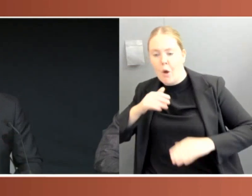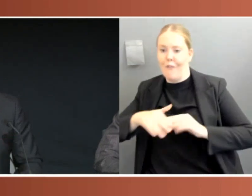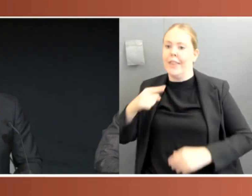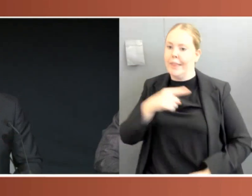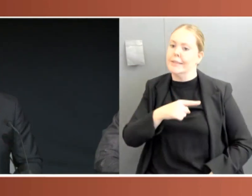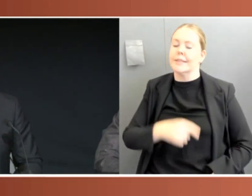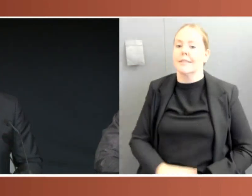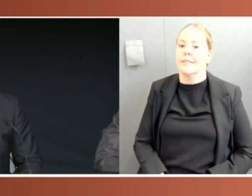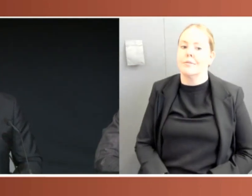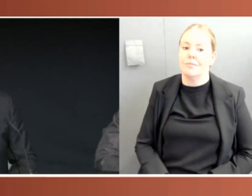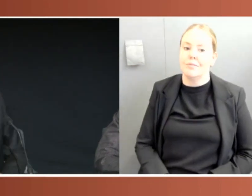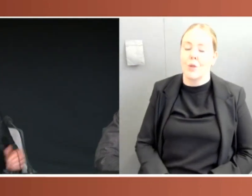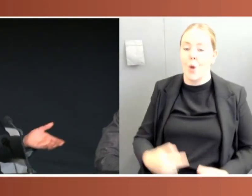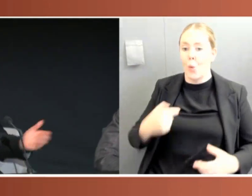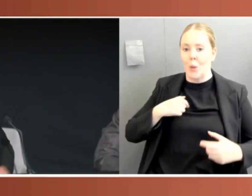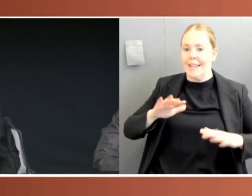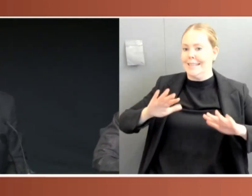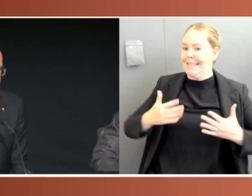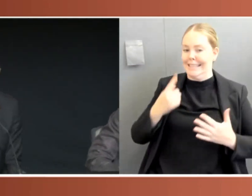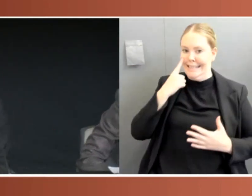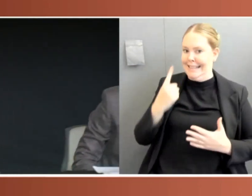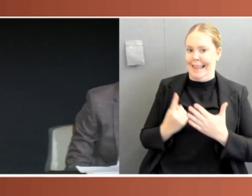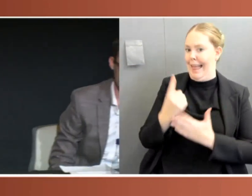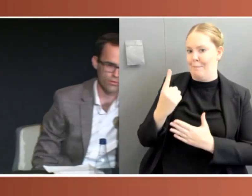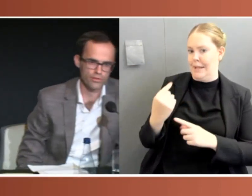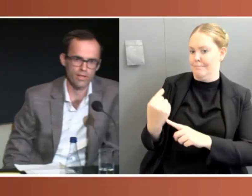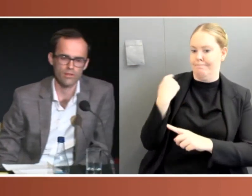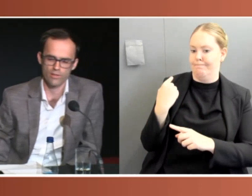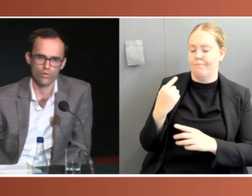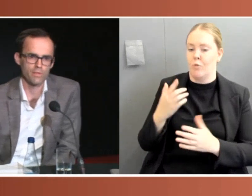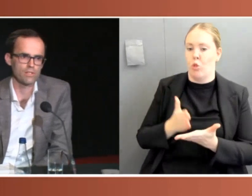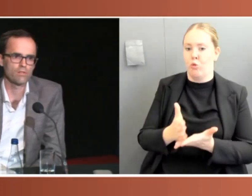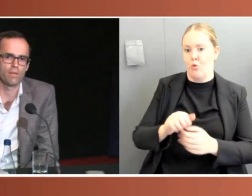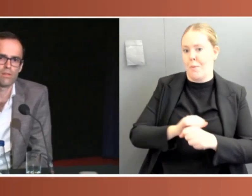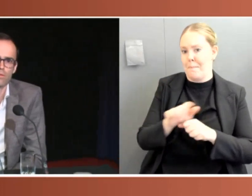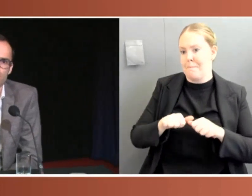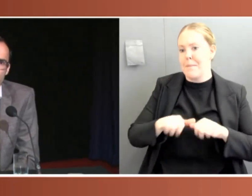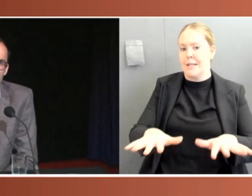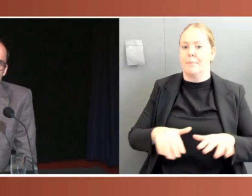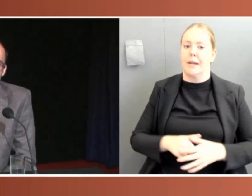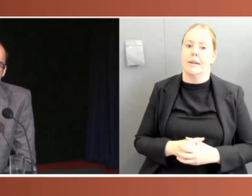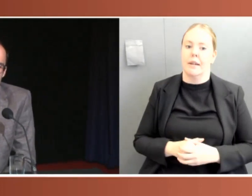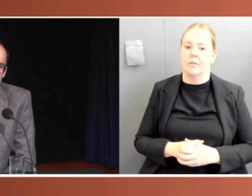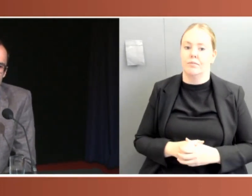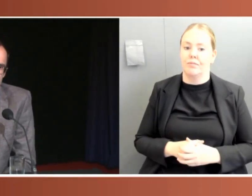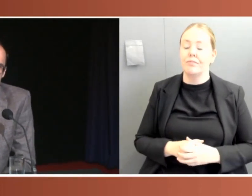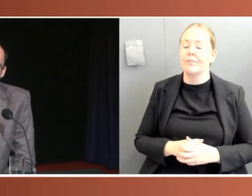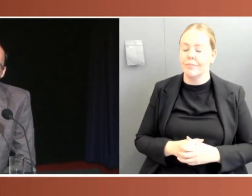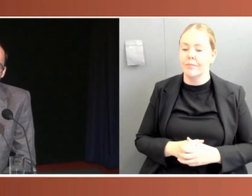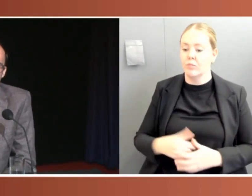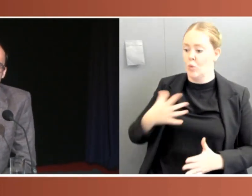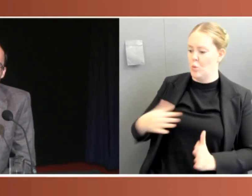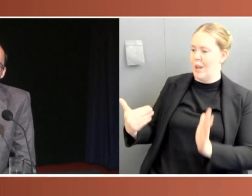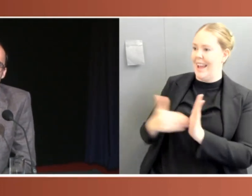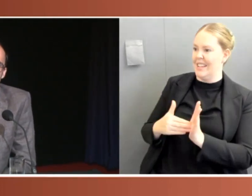not what we saw during the pandemic. And I would agree with that. I'd also say, as George mentioned, many of the issues that popped up during the pandemic